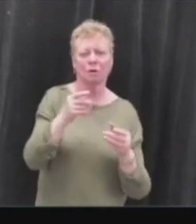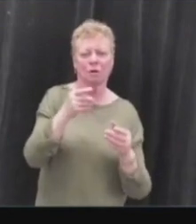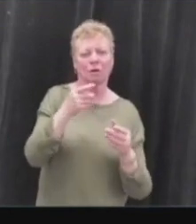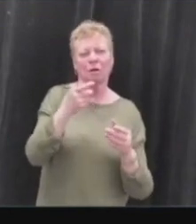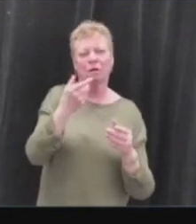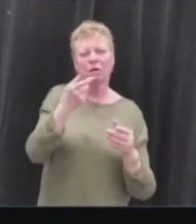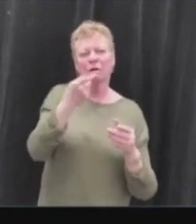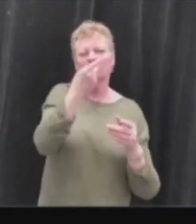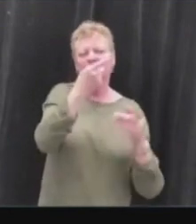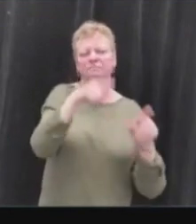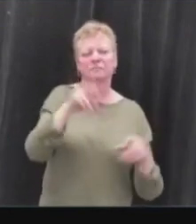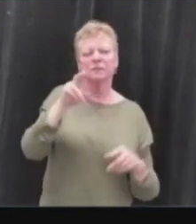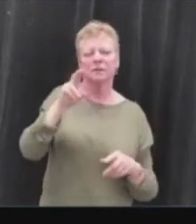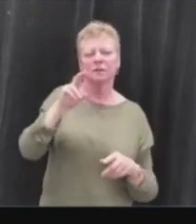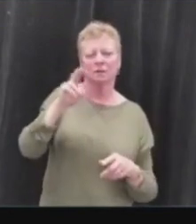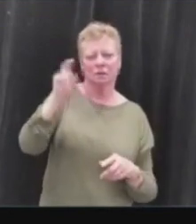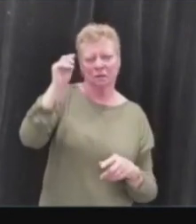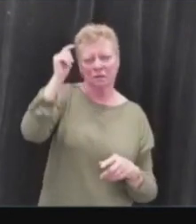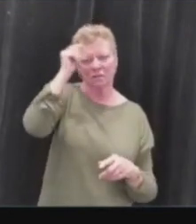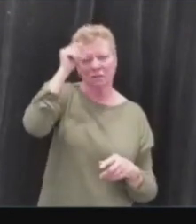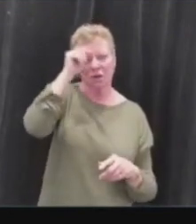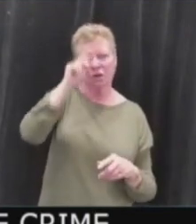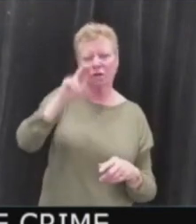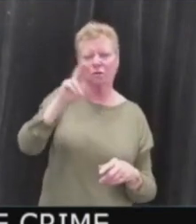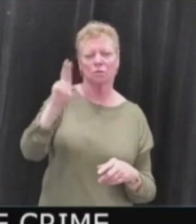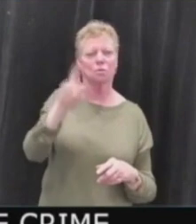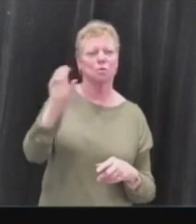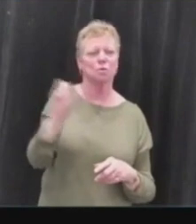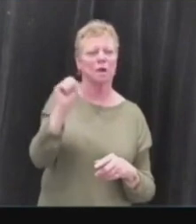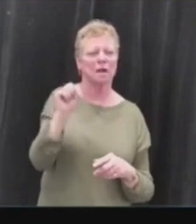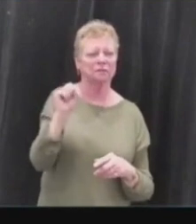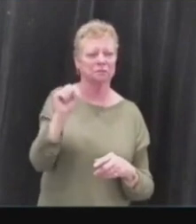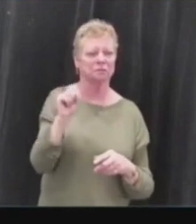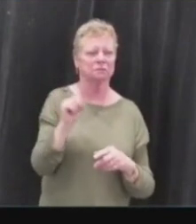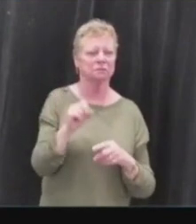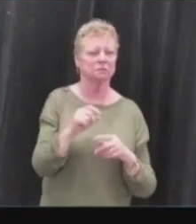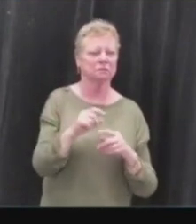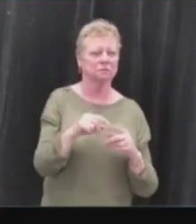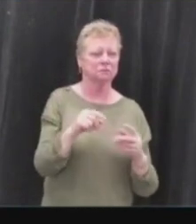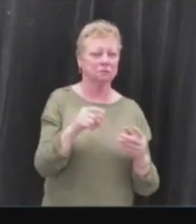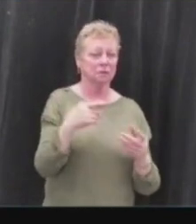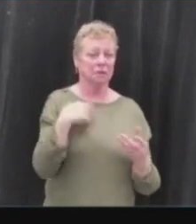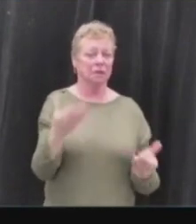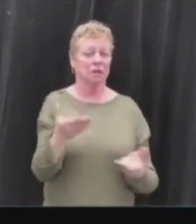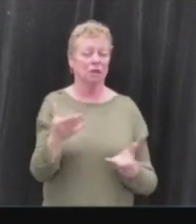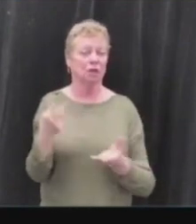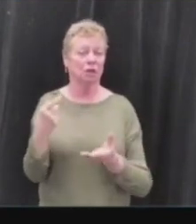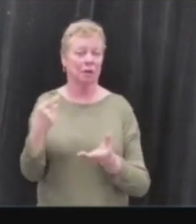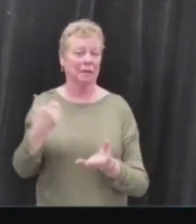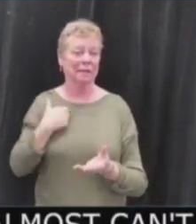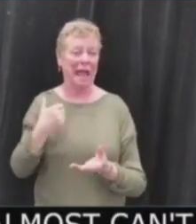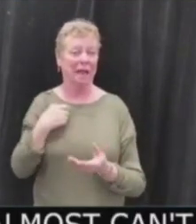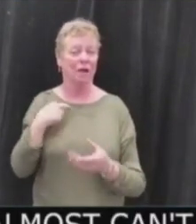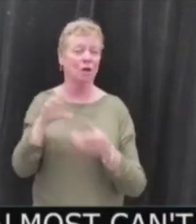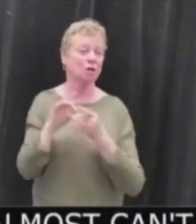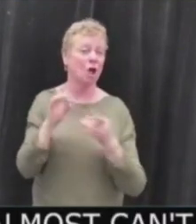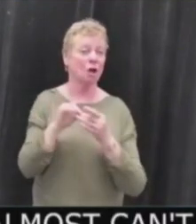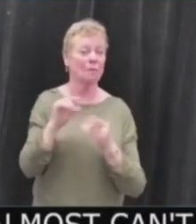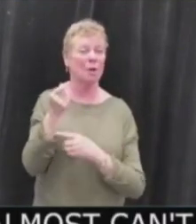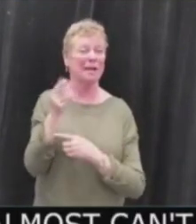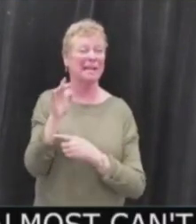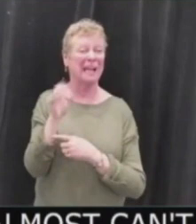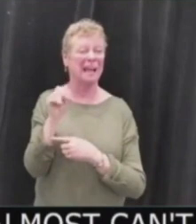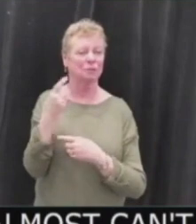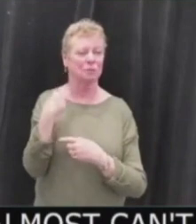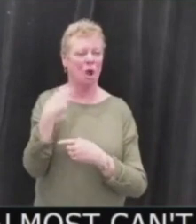into the conversation because in Canada you almost can't have a conversation about firearms without dragging the U.S. into it, and then you see the